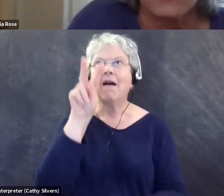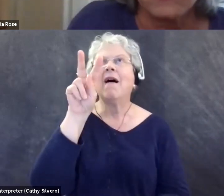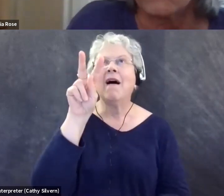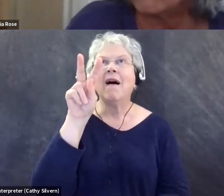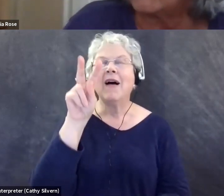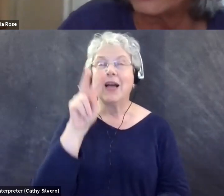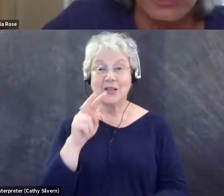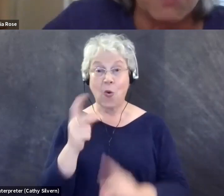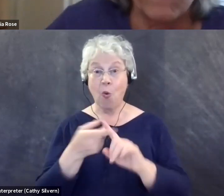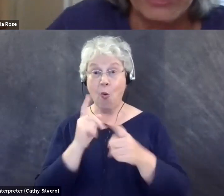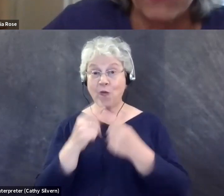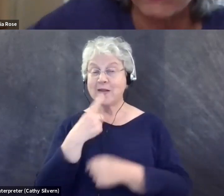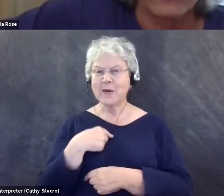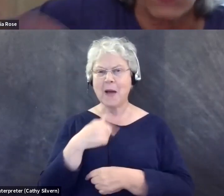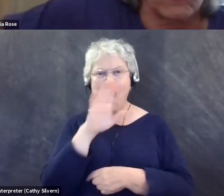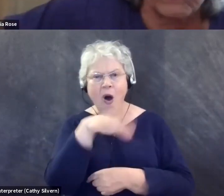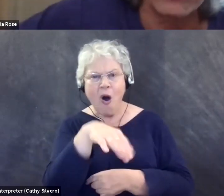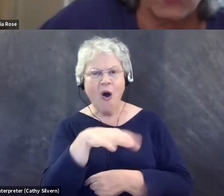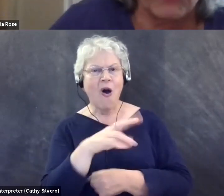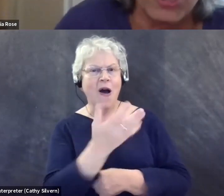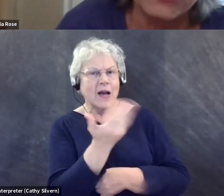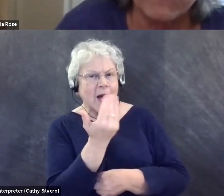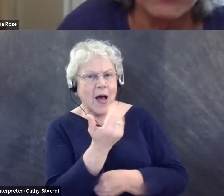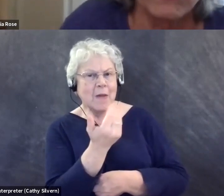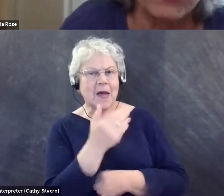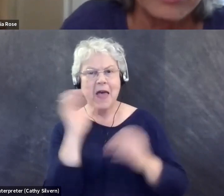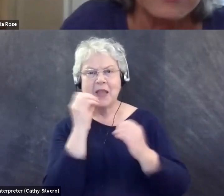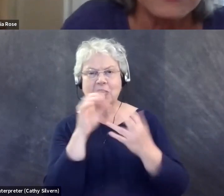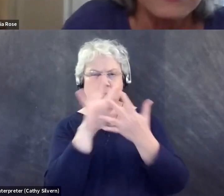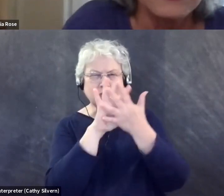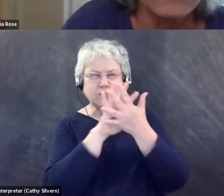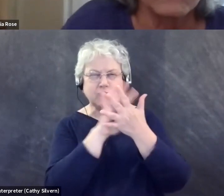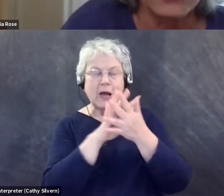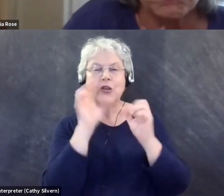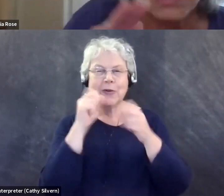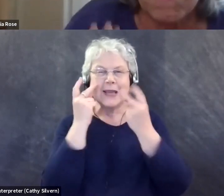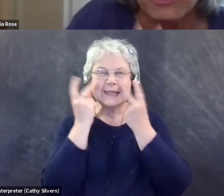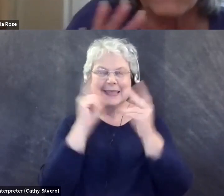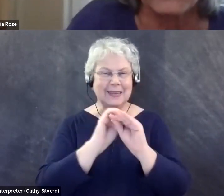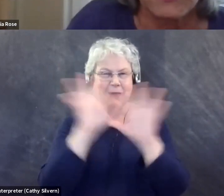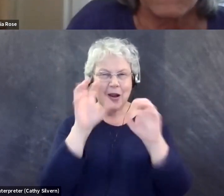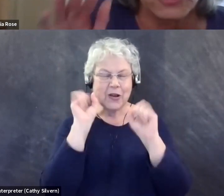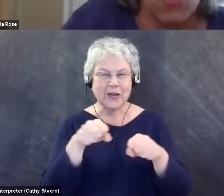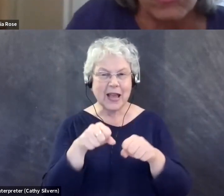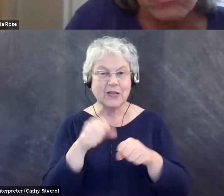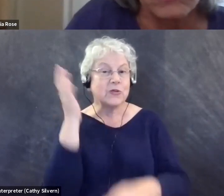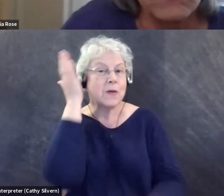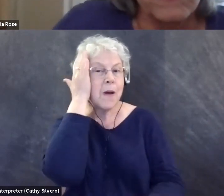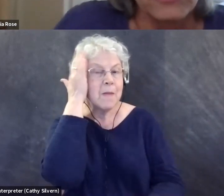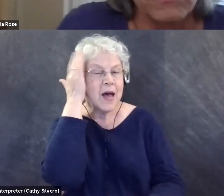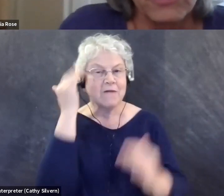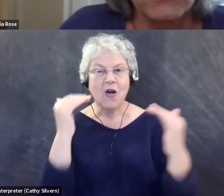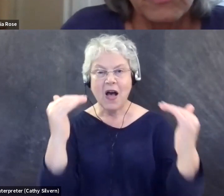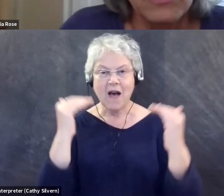will say, Virginia, come over here. There's no, there's no brush or there's no trees. So just being mindful of a lower